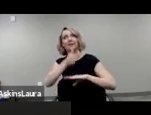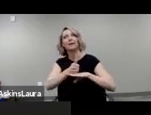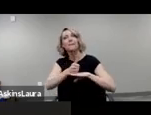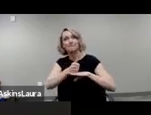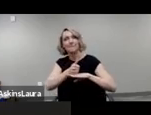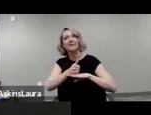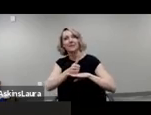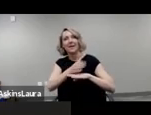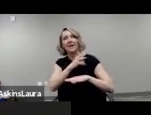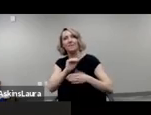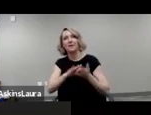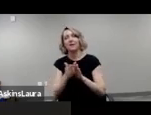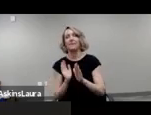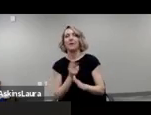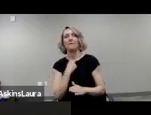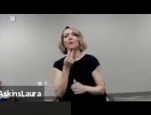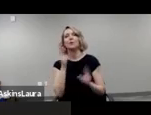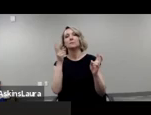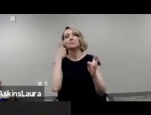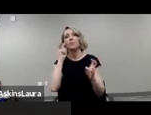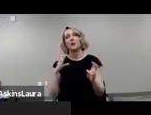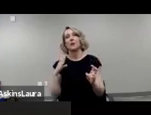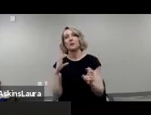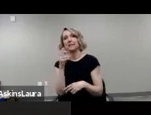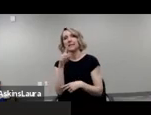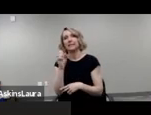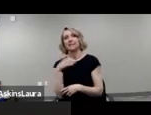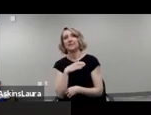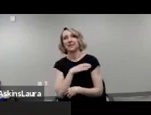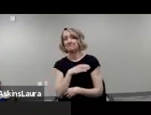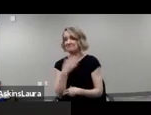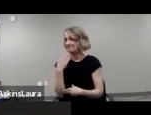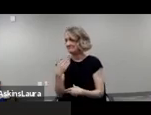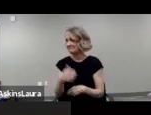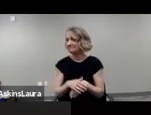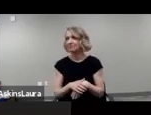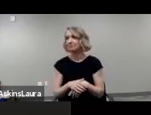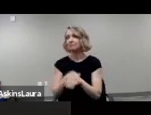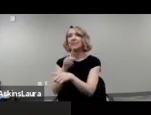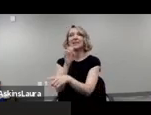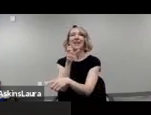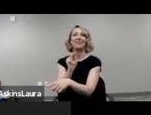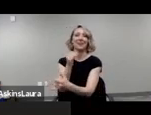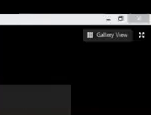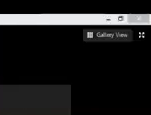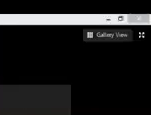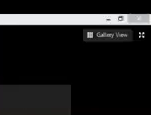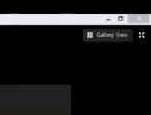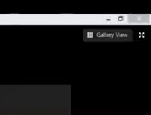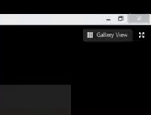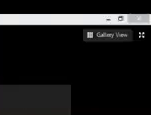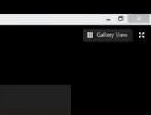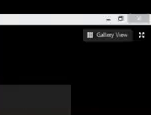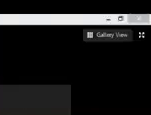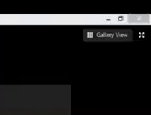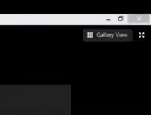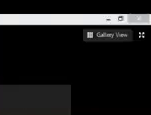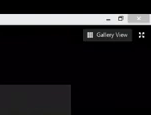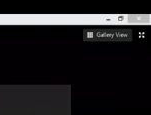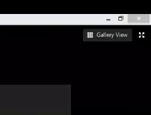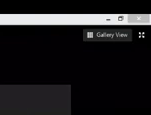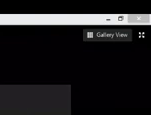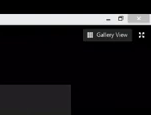thank you more than honored thank you everyone for including today's 2020